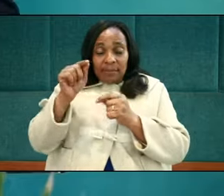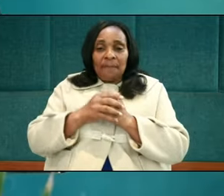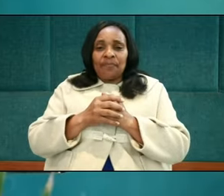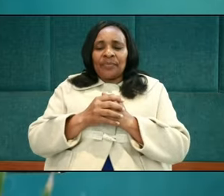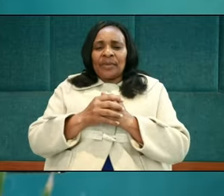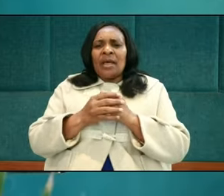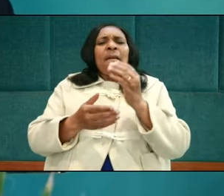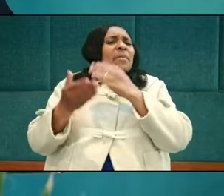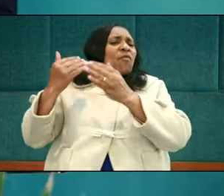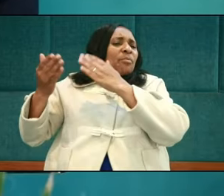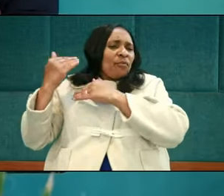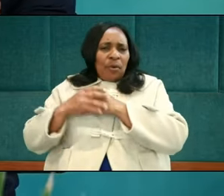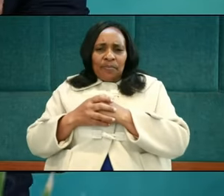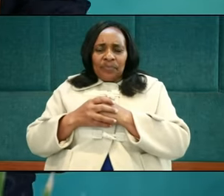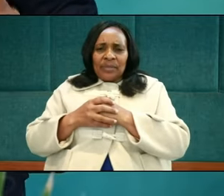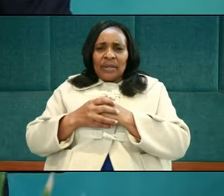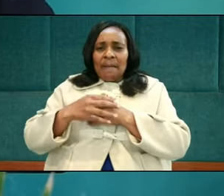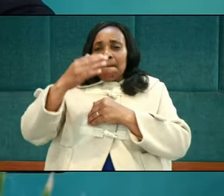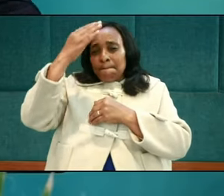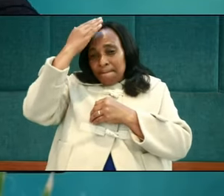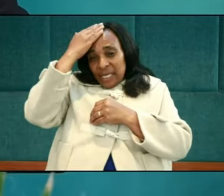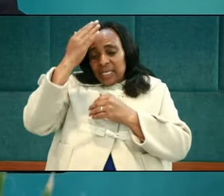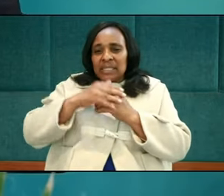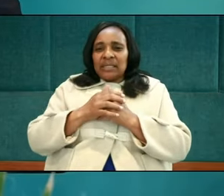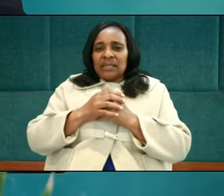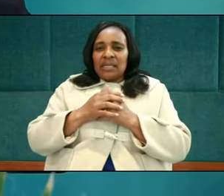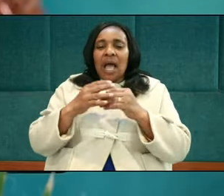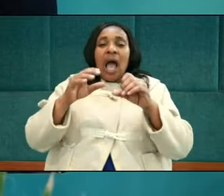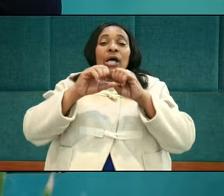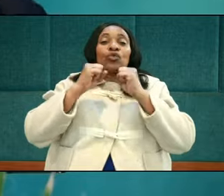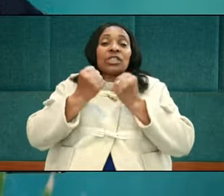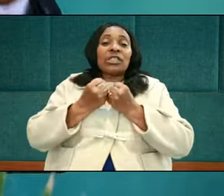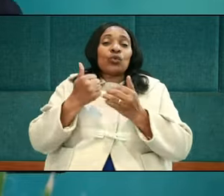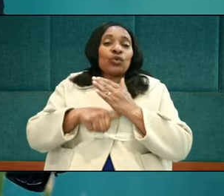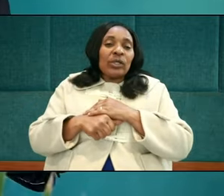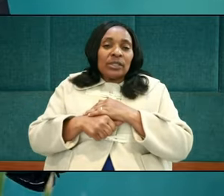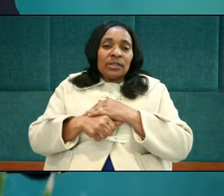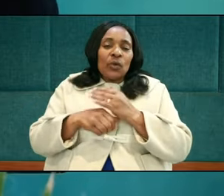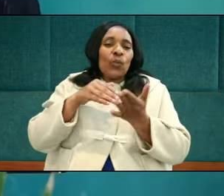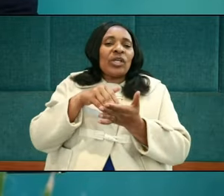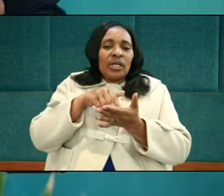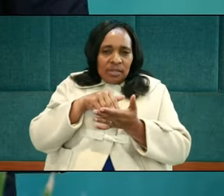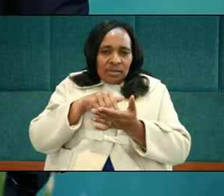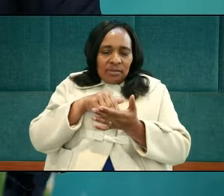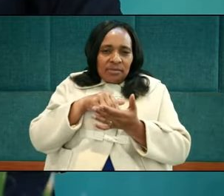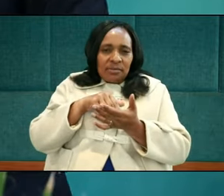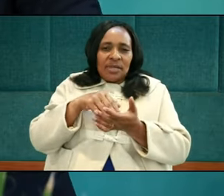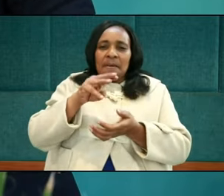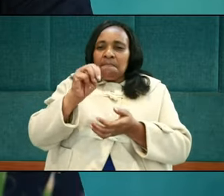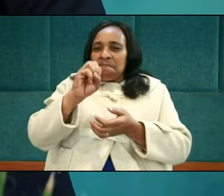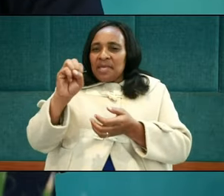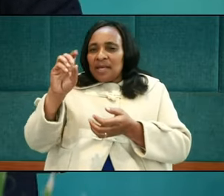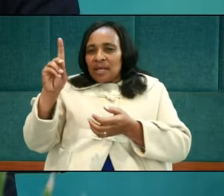in ancient times, meekness was often associated with weakness. Meekness